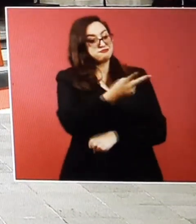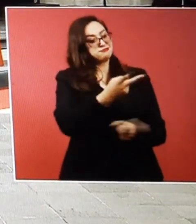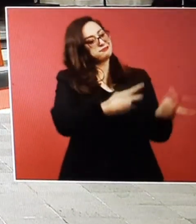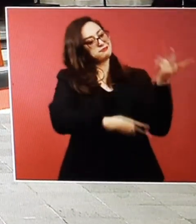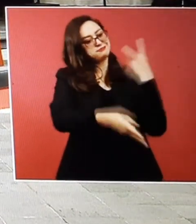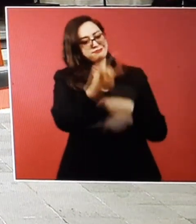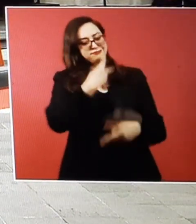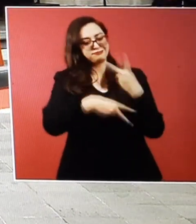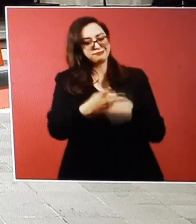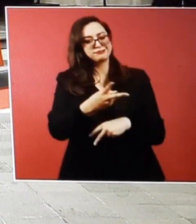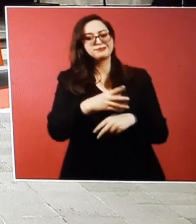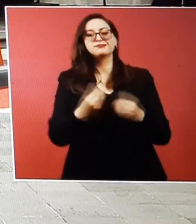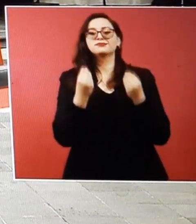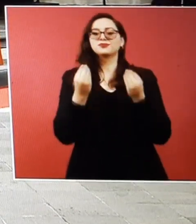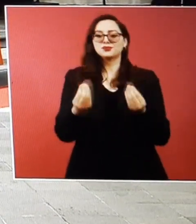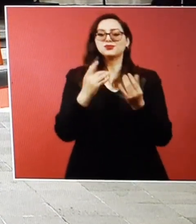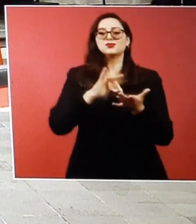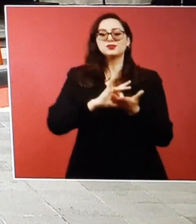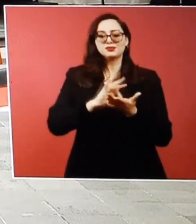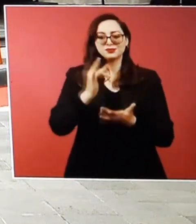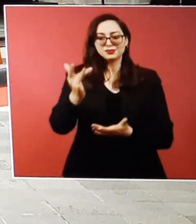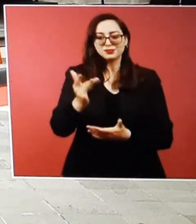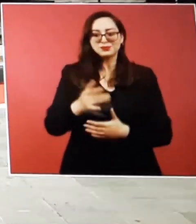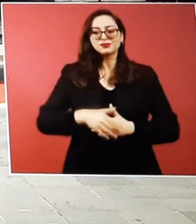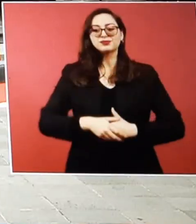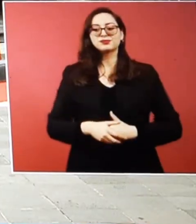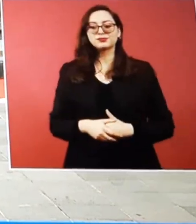Thank you. Thank you. Merci. vous. Merci